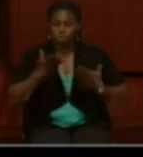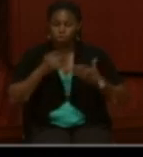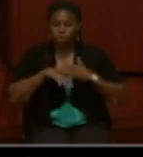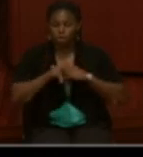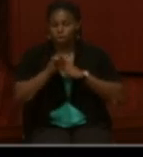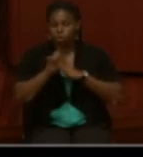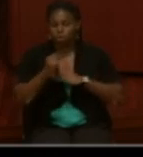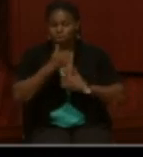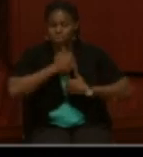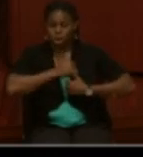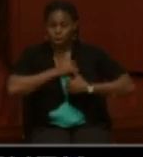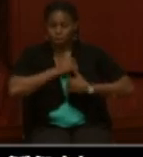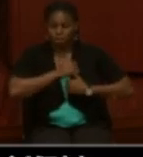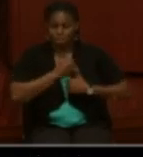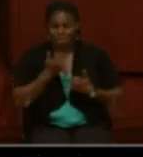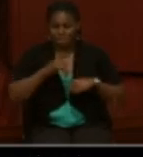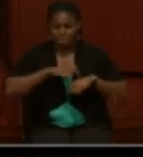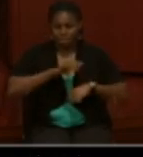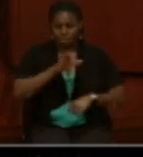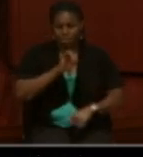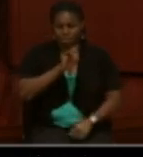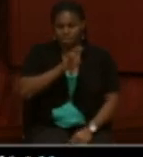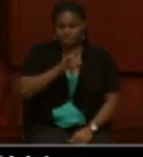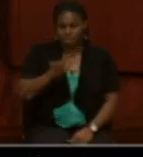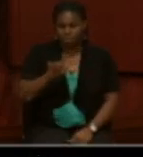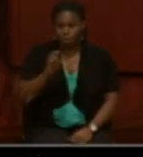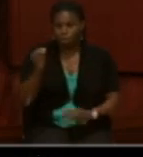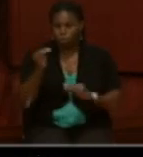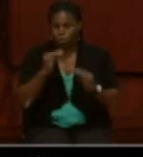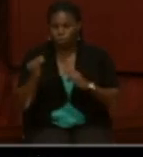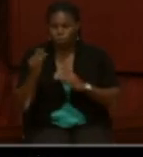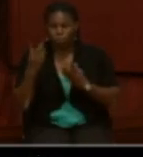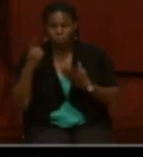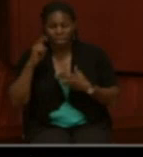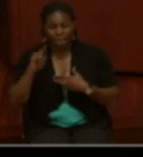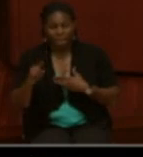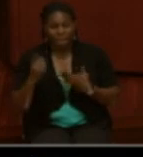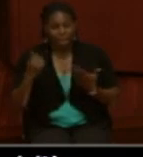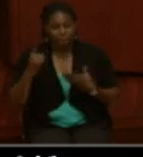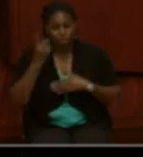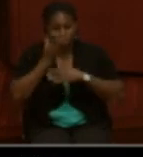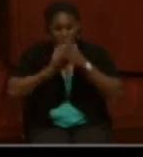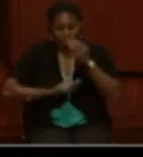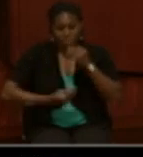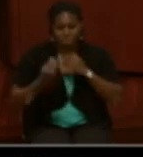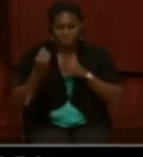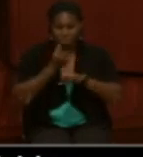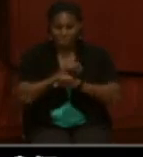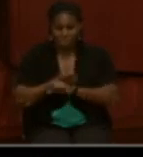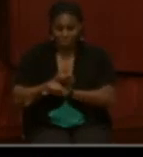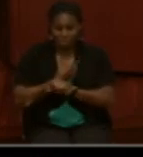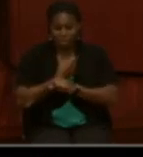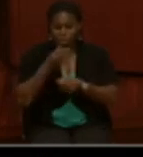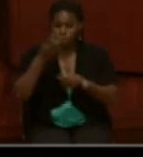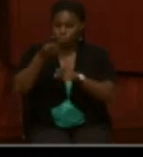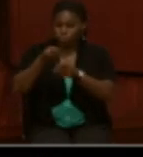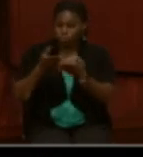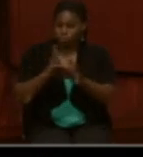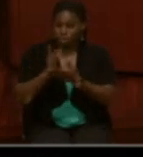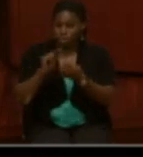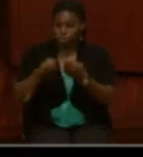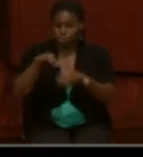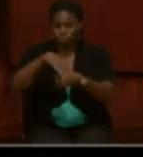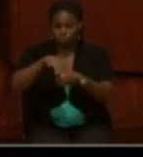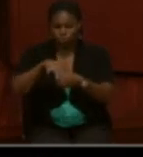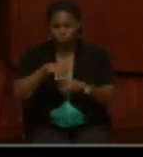during the Civil War and paved the way for the abolishment of slavery and the right to vote. Trevor K. Plant